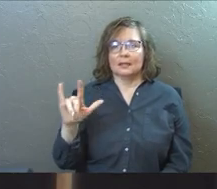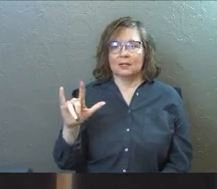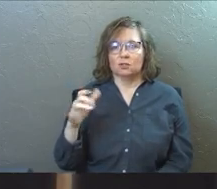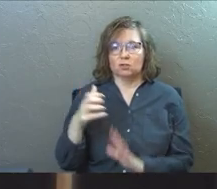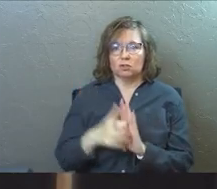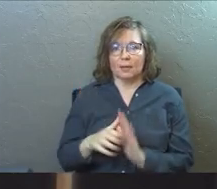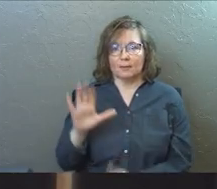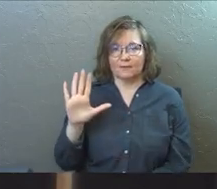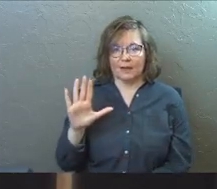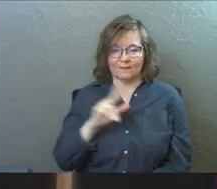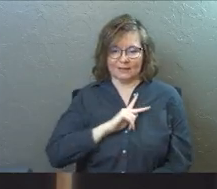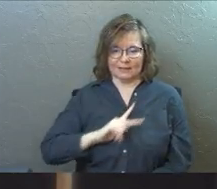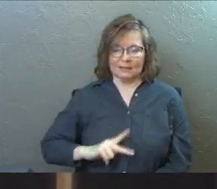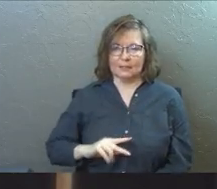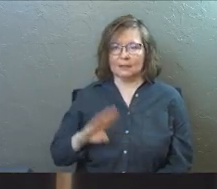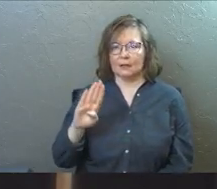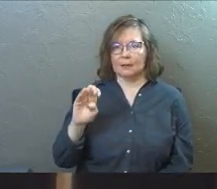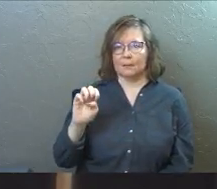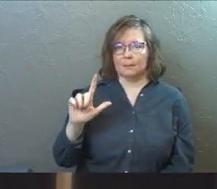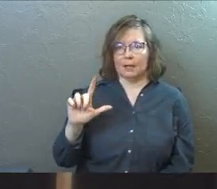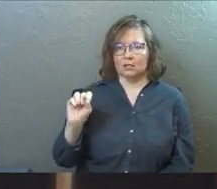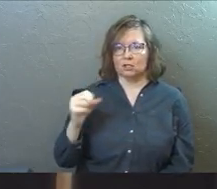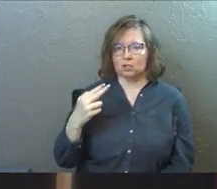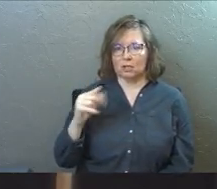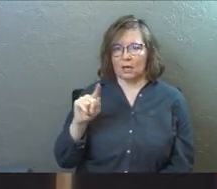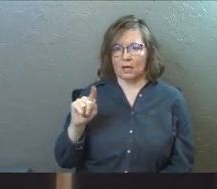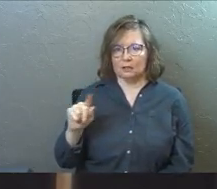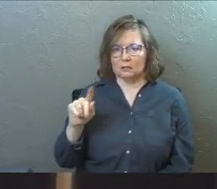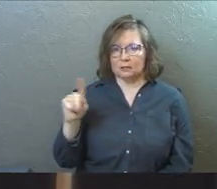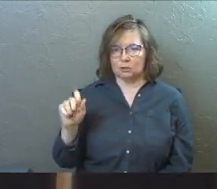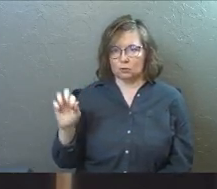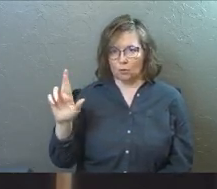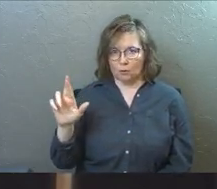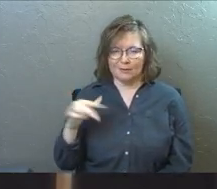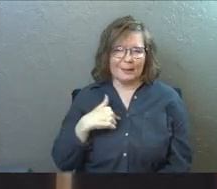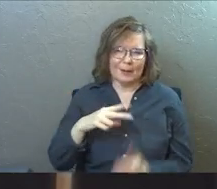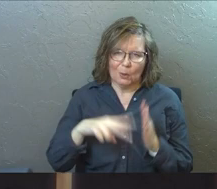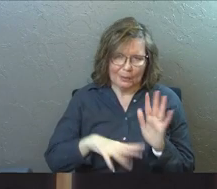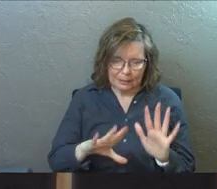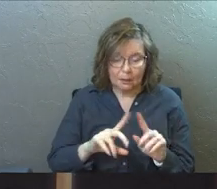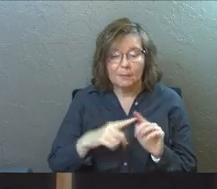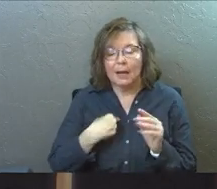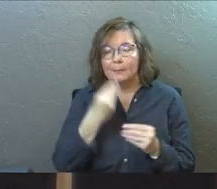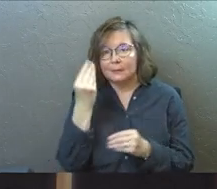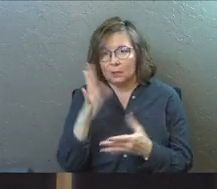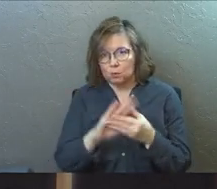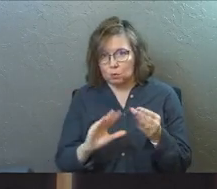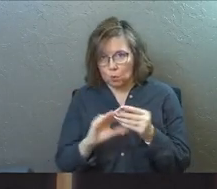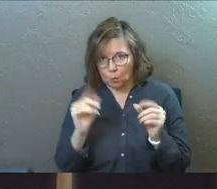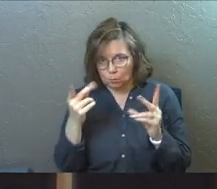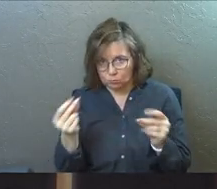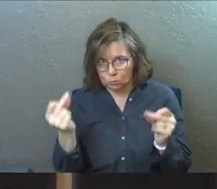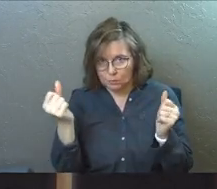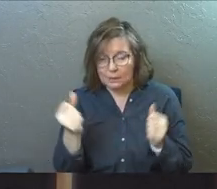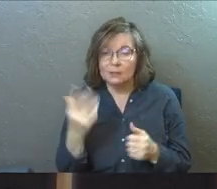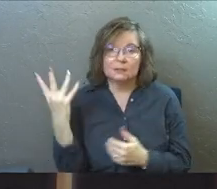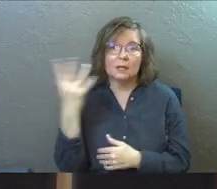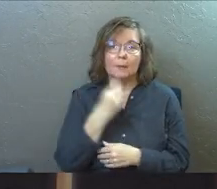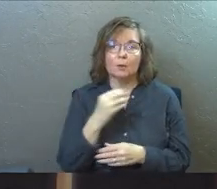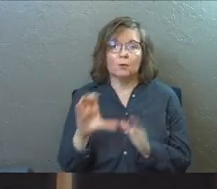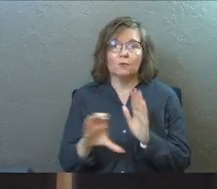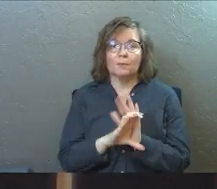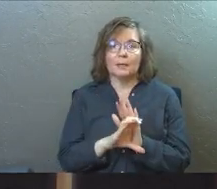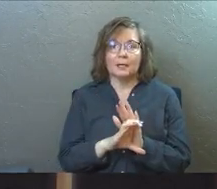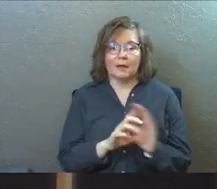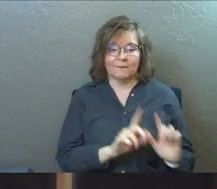There's a king, his name's Belshazzar, and I'm not going to read it to you, but I'm just going to tell you the story real quick, because it's a beautiful